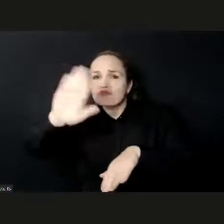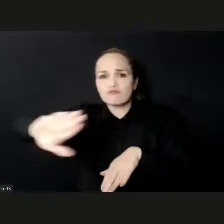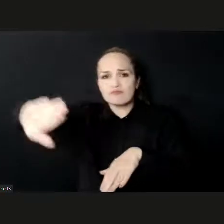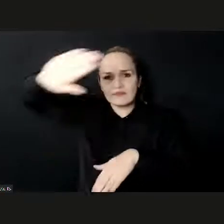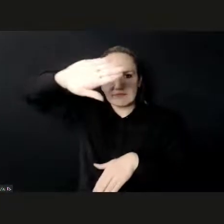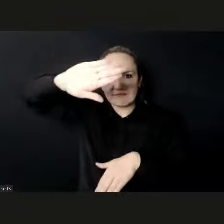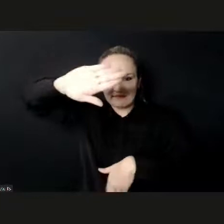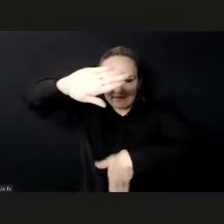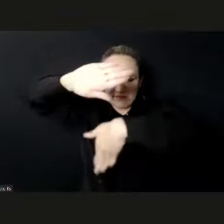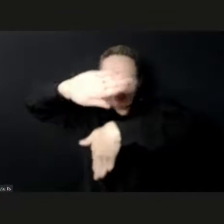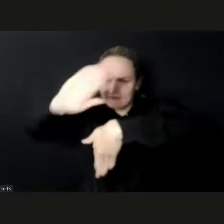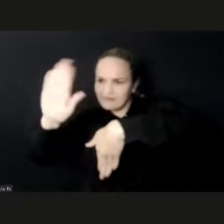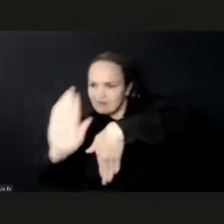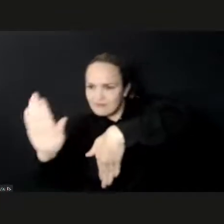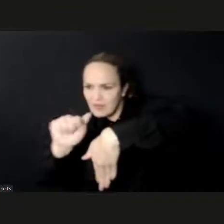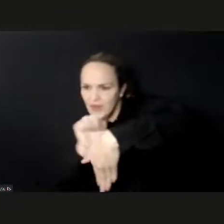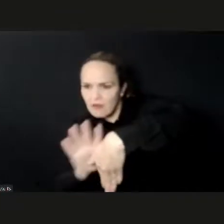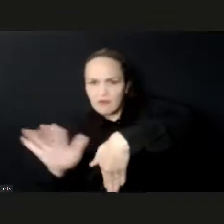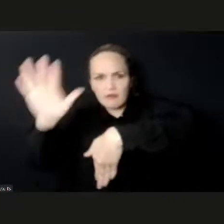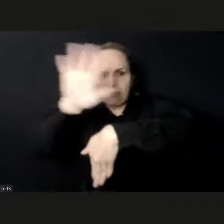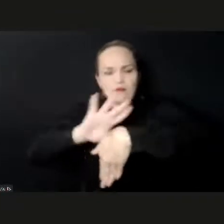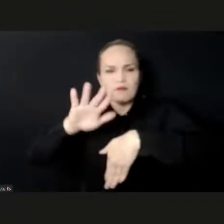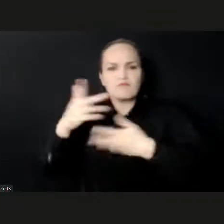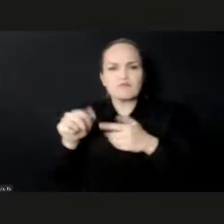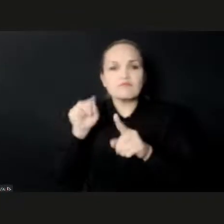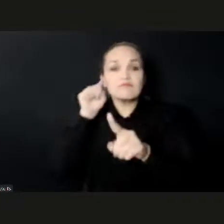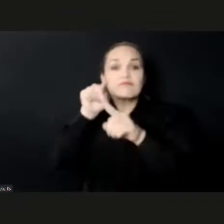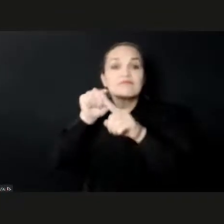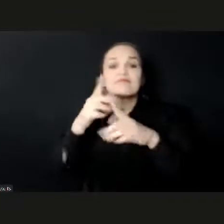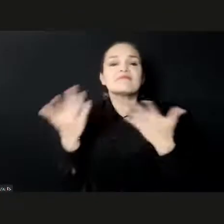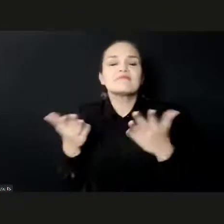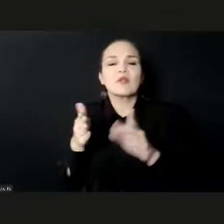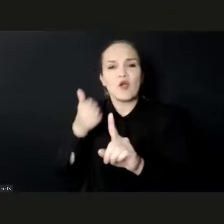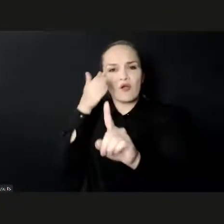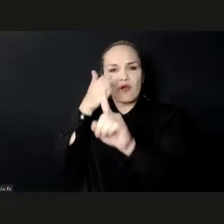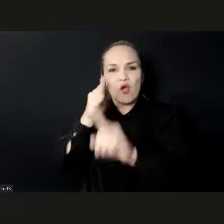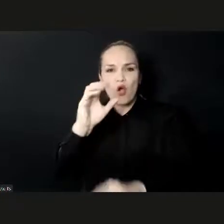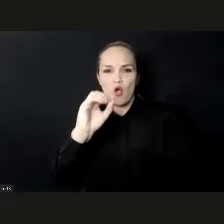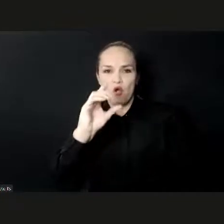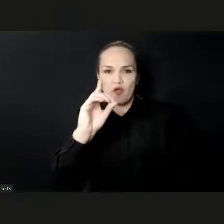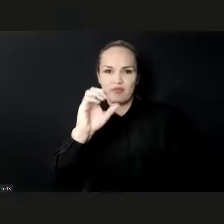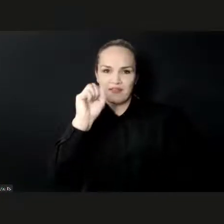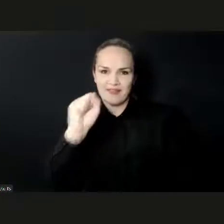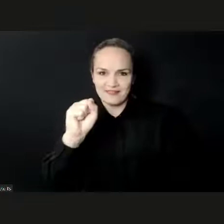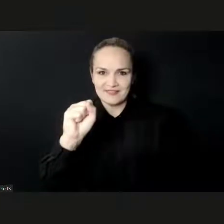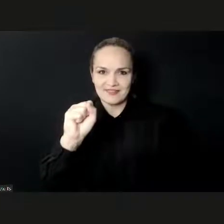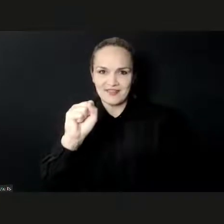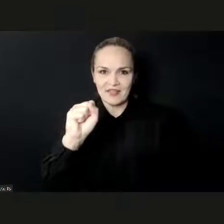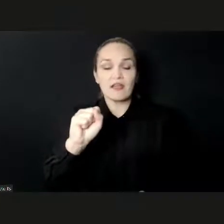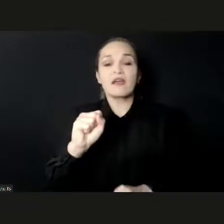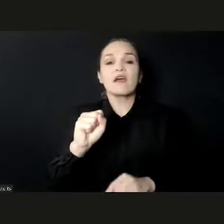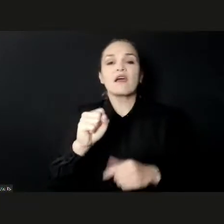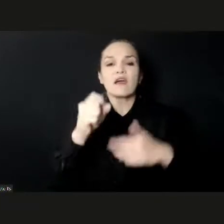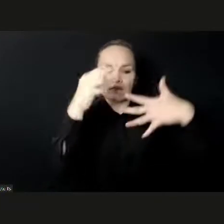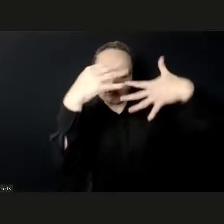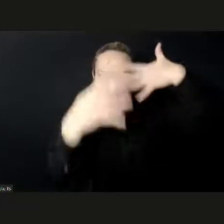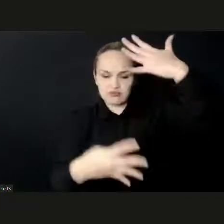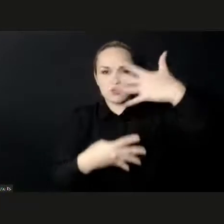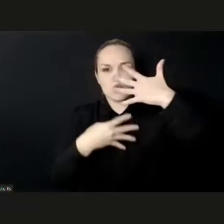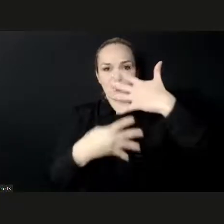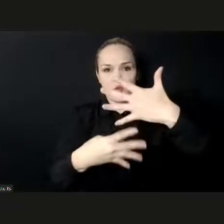of the 2030 Agenda for Sustainable Development. Thank you so much, and wish you wonderful